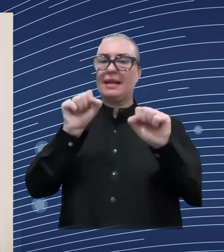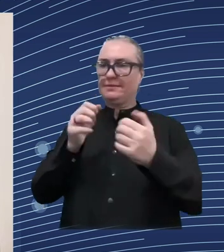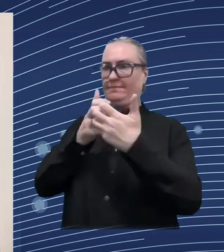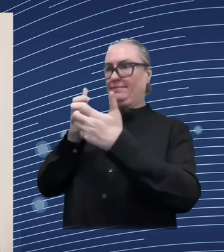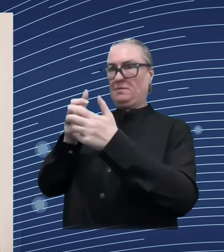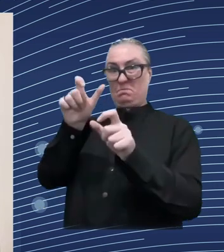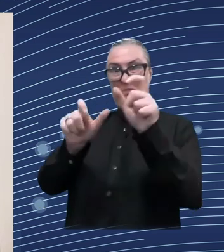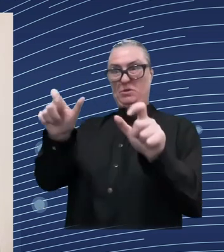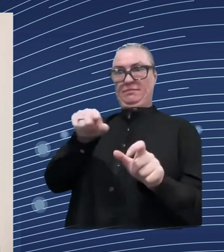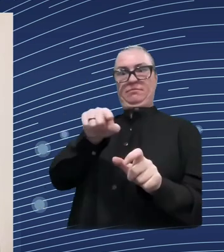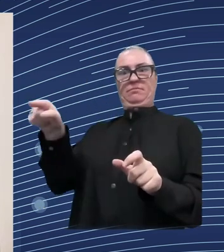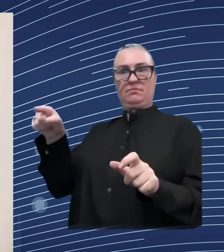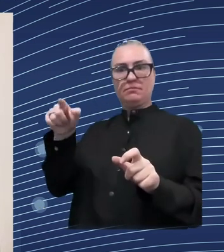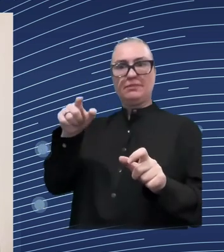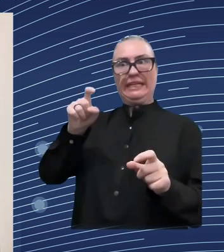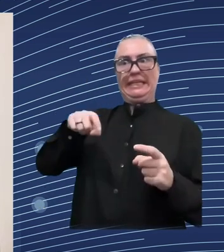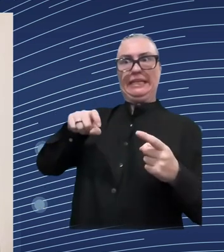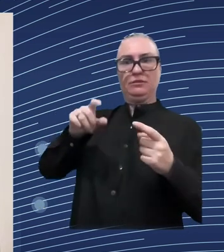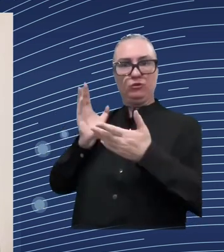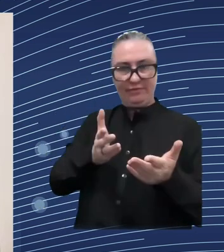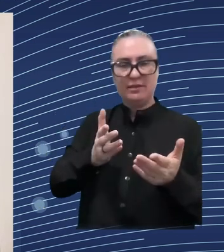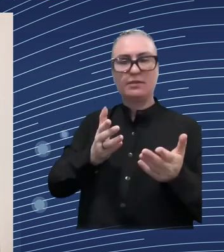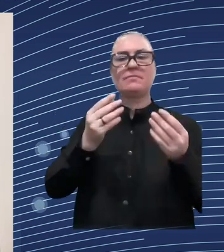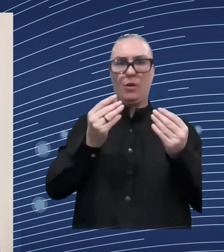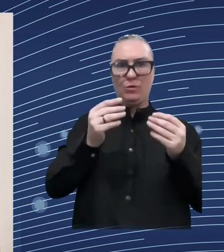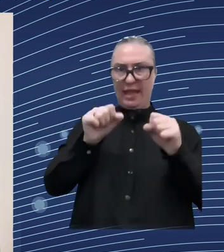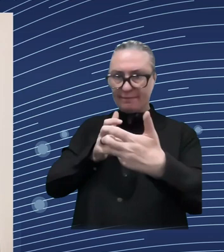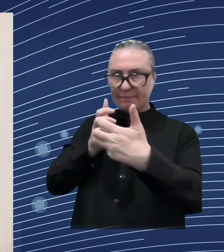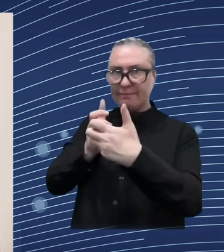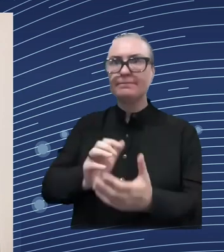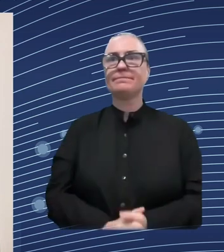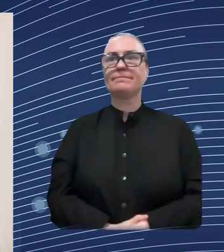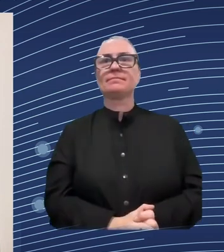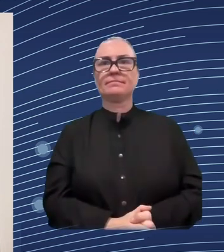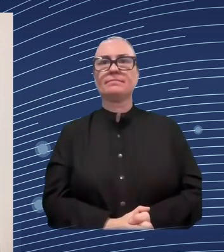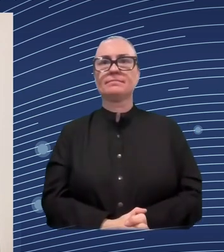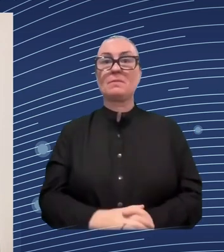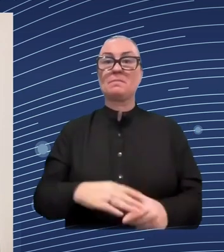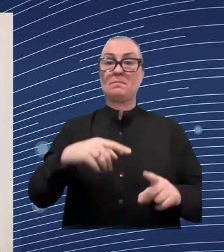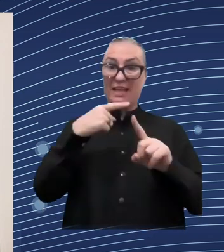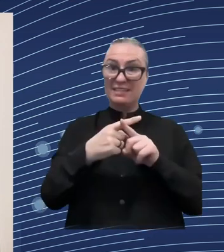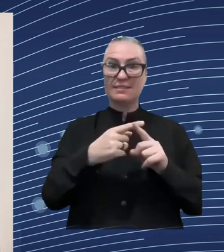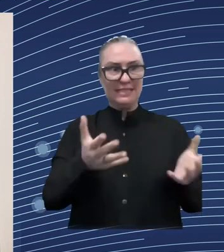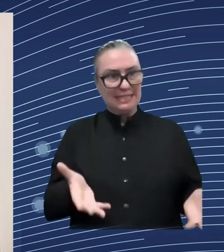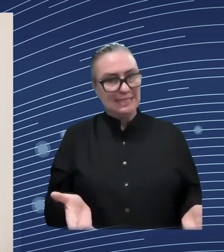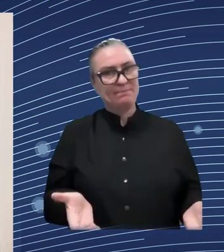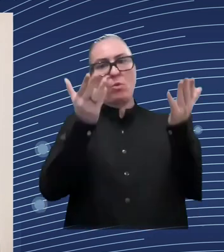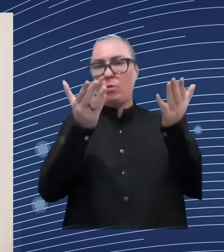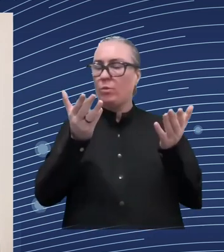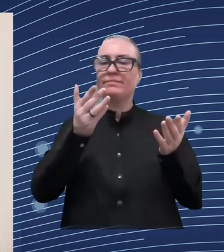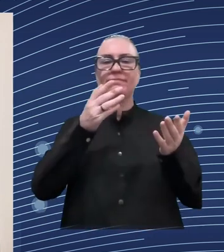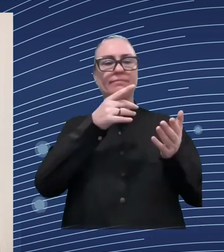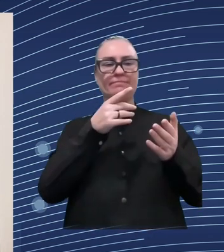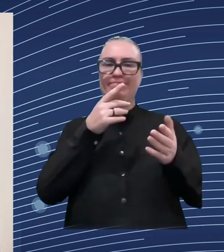a significant impact on labor force participation to free those caretakers and to enable them to return to the labor